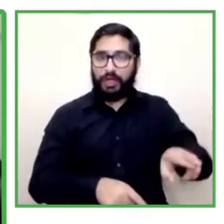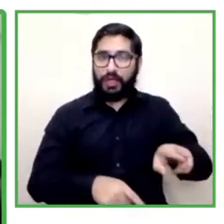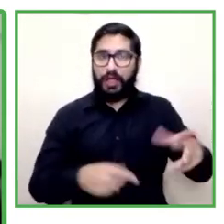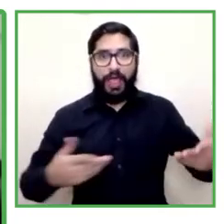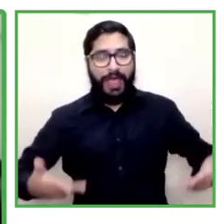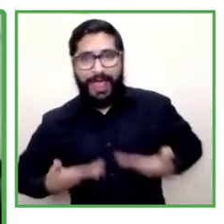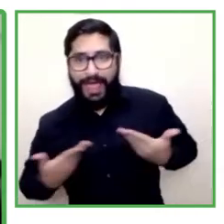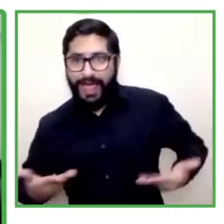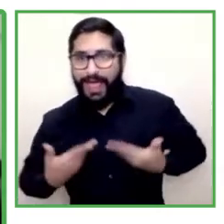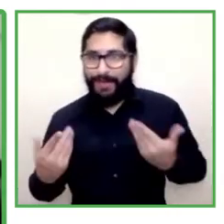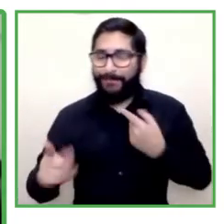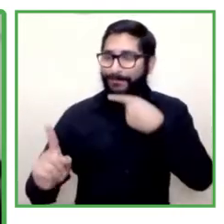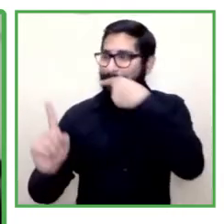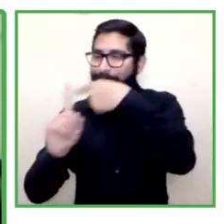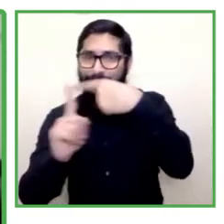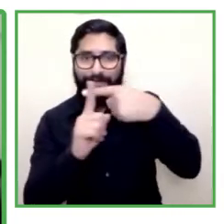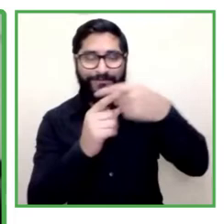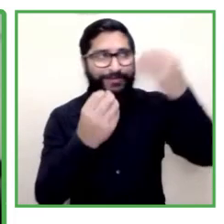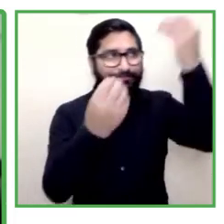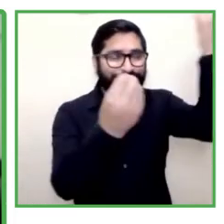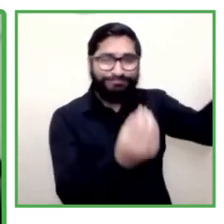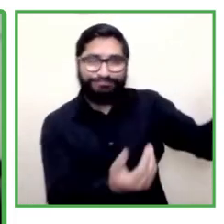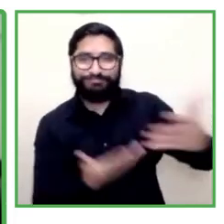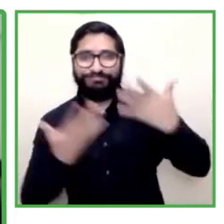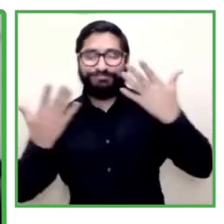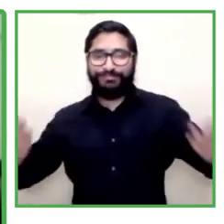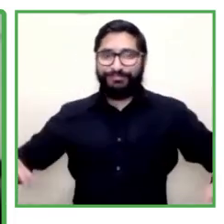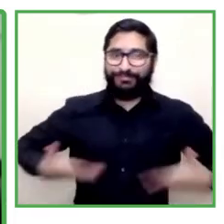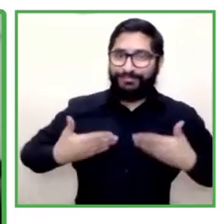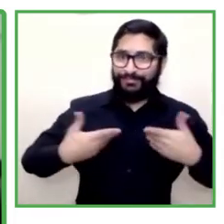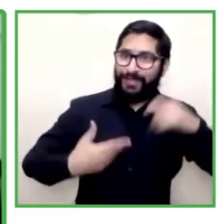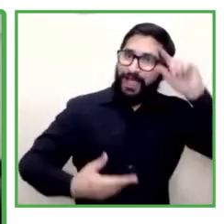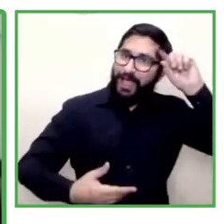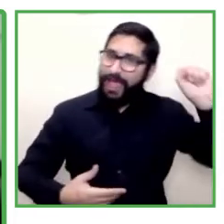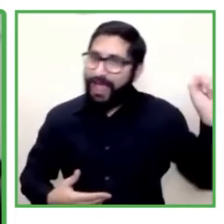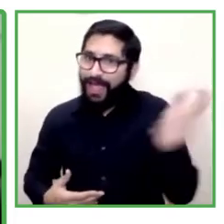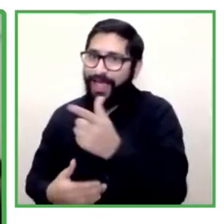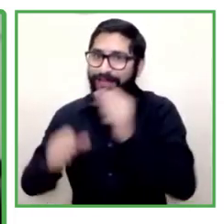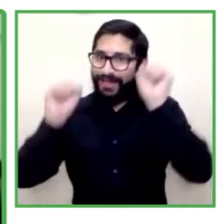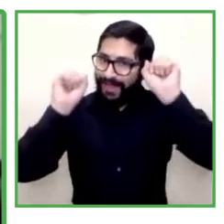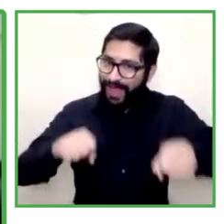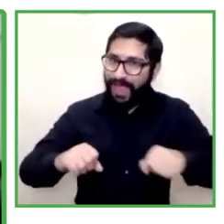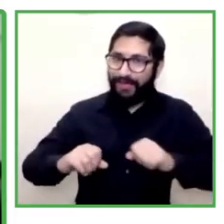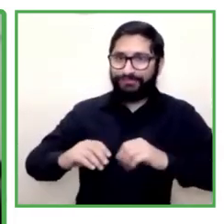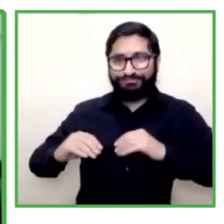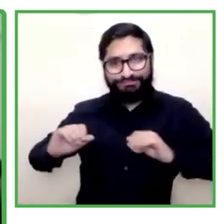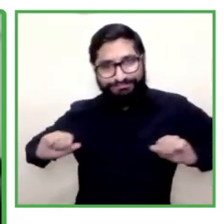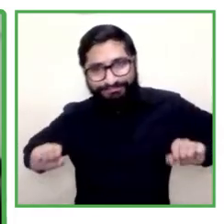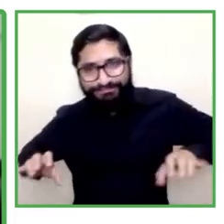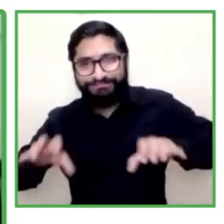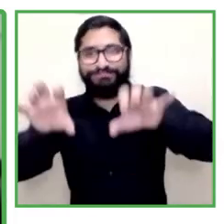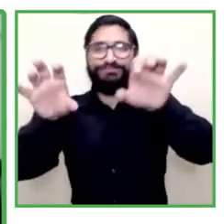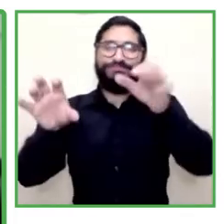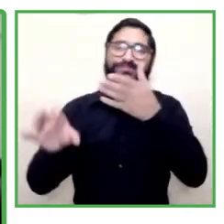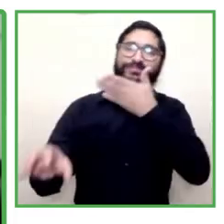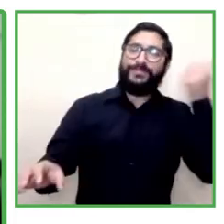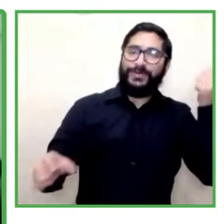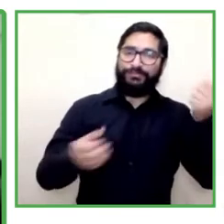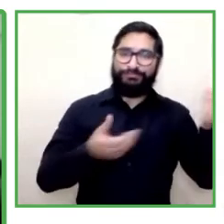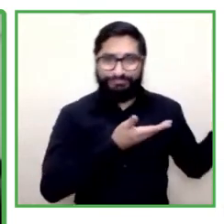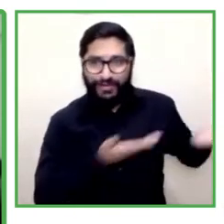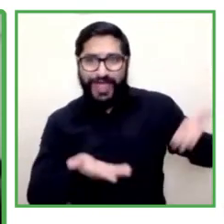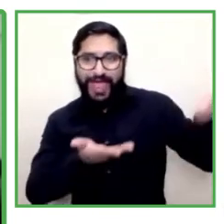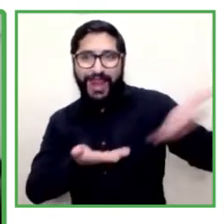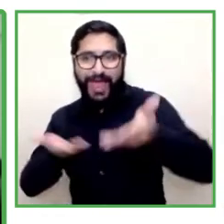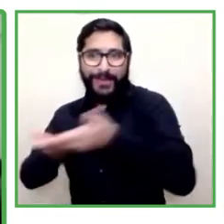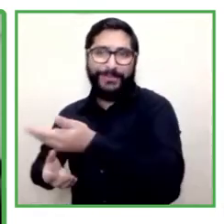all of us working in inclusion. So be very welcome. Good afternoon and the floor is all yours.